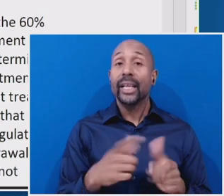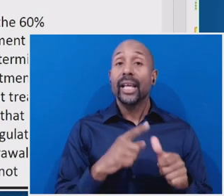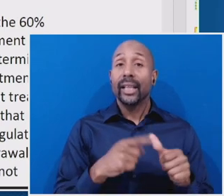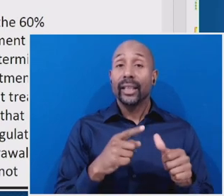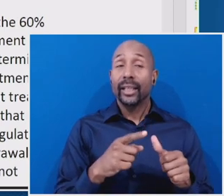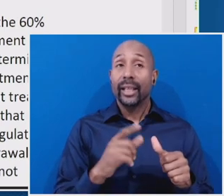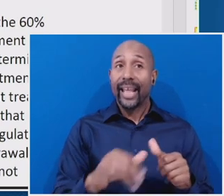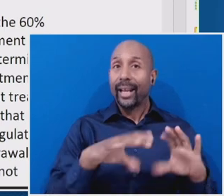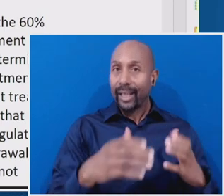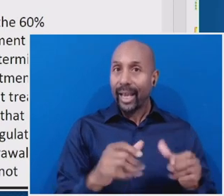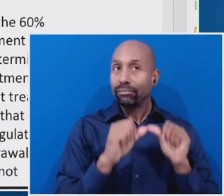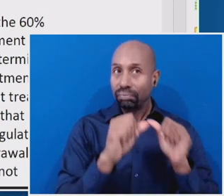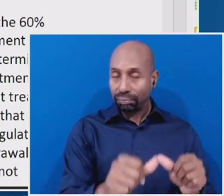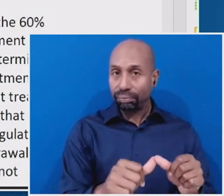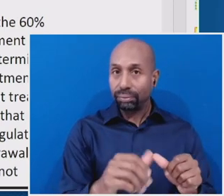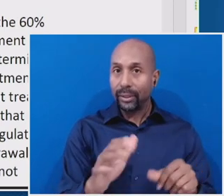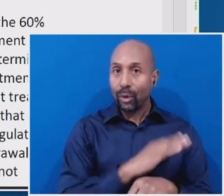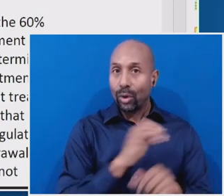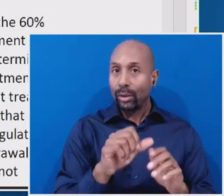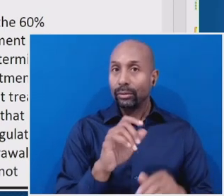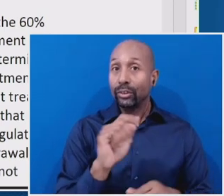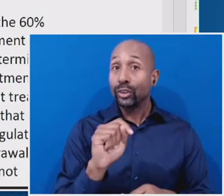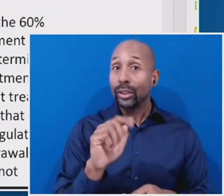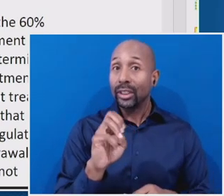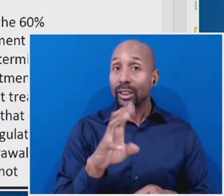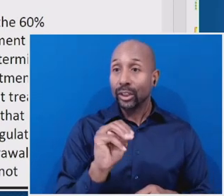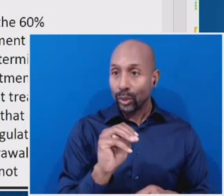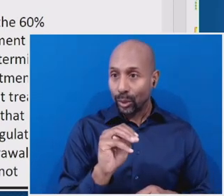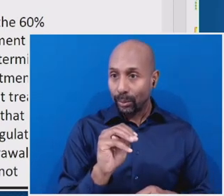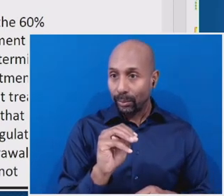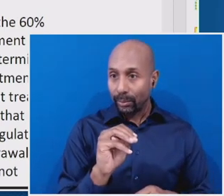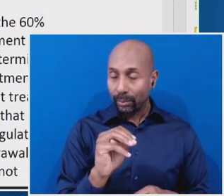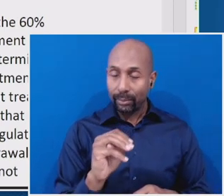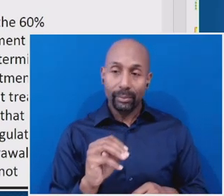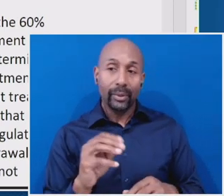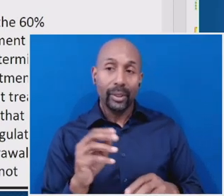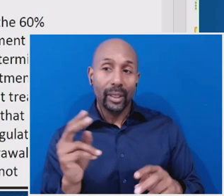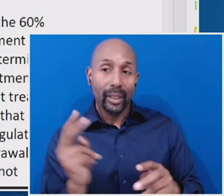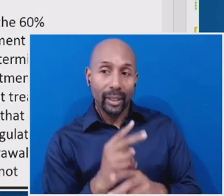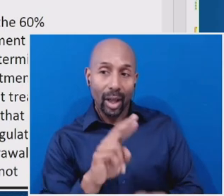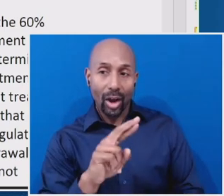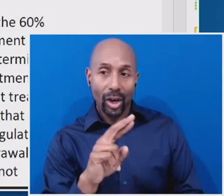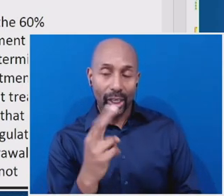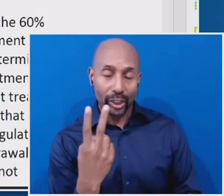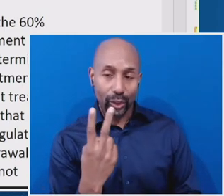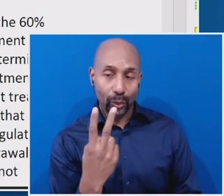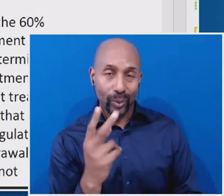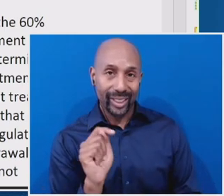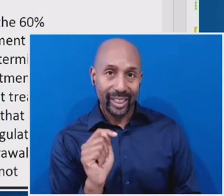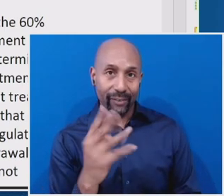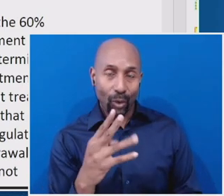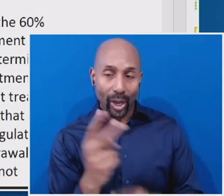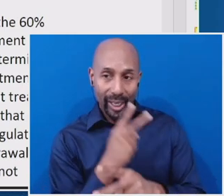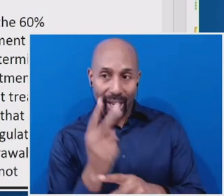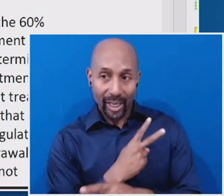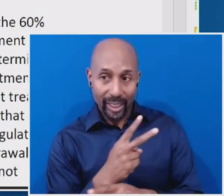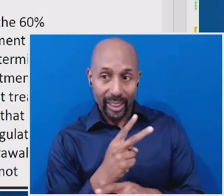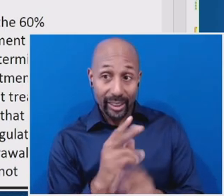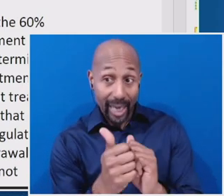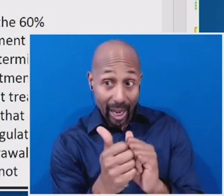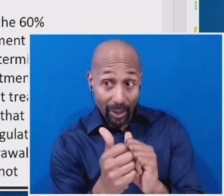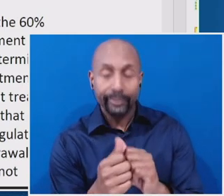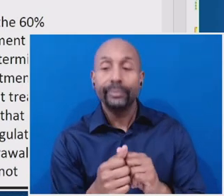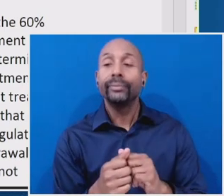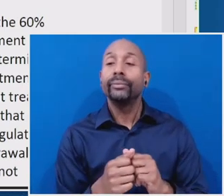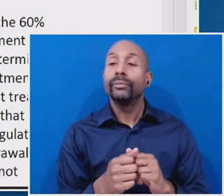um, how you decide, uh, how the R2-T4 calculation works is pretty straightforward. Um, the denominator is the whole term, and then you look at